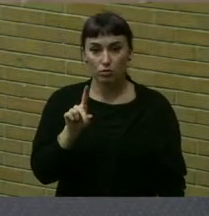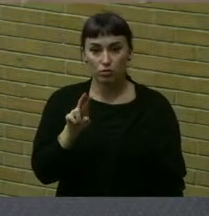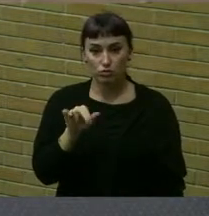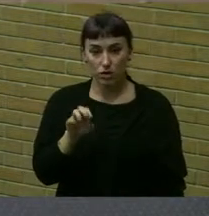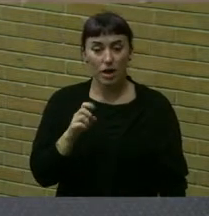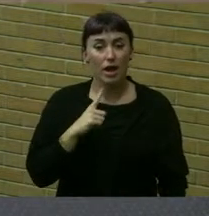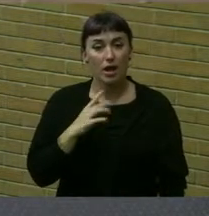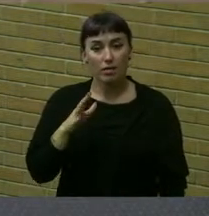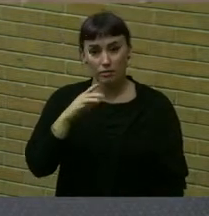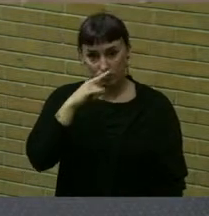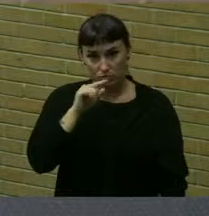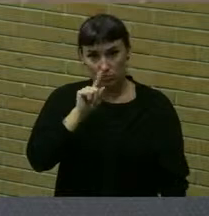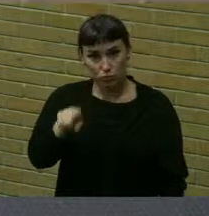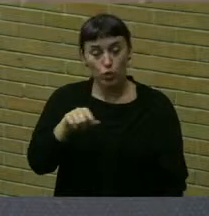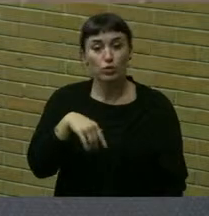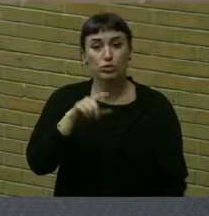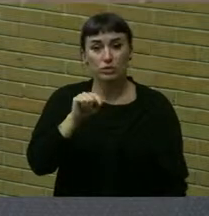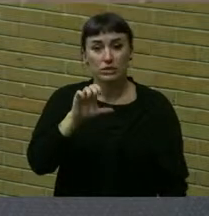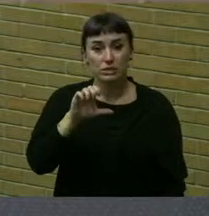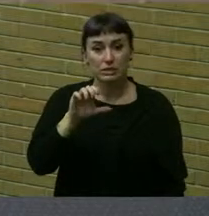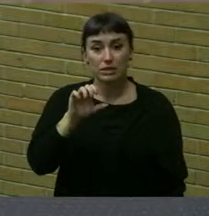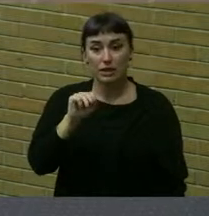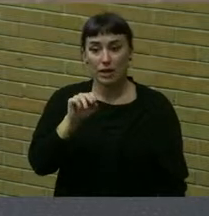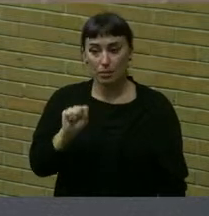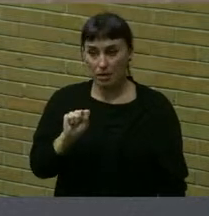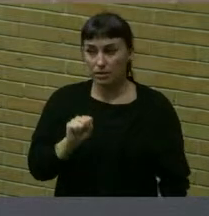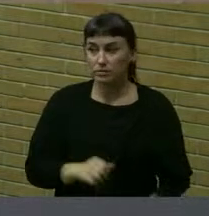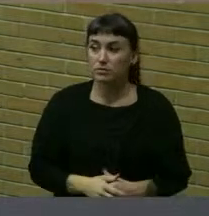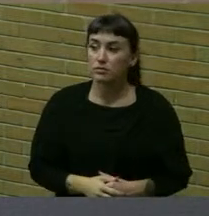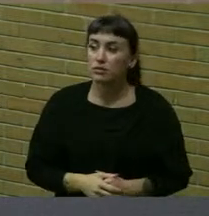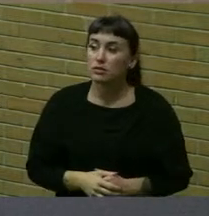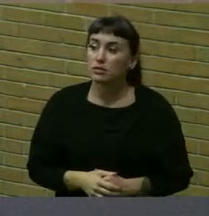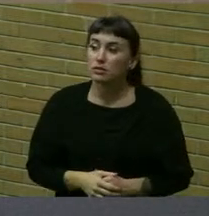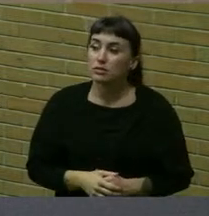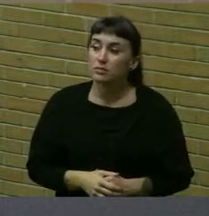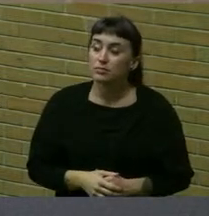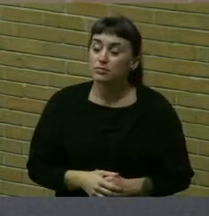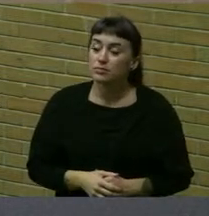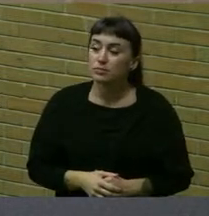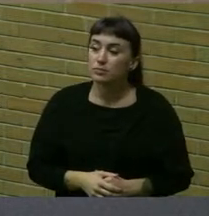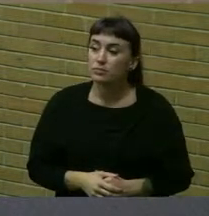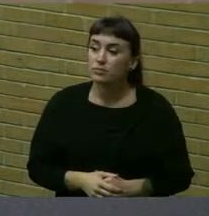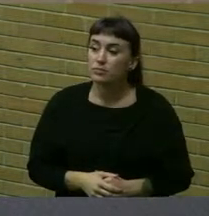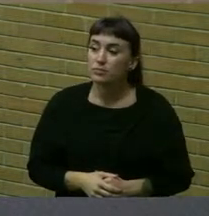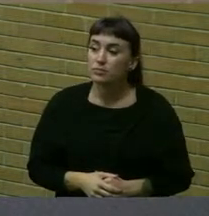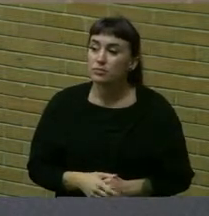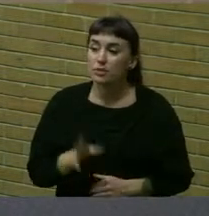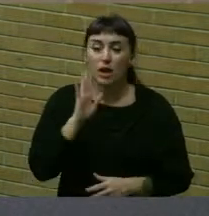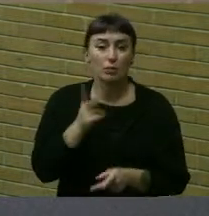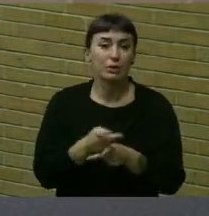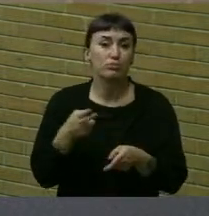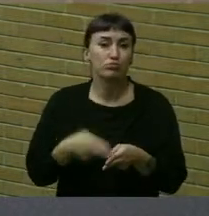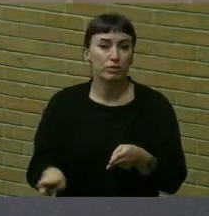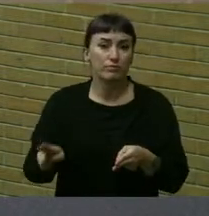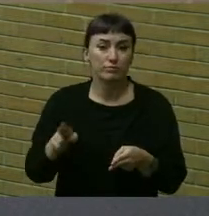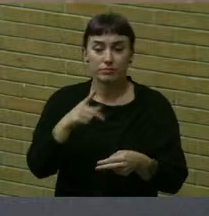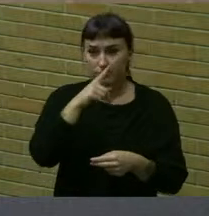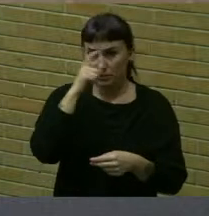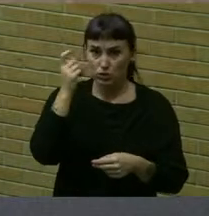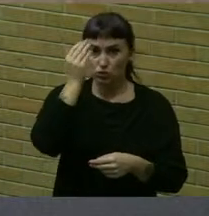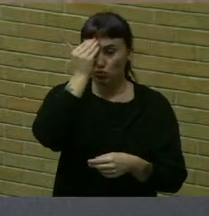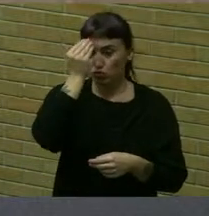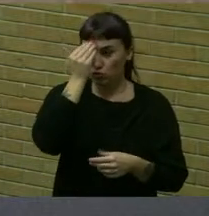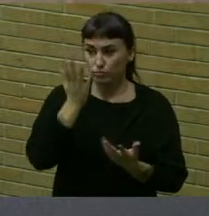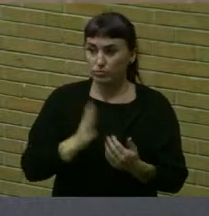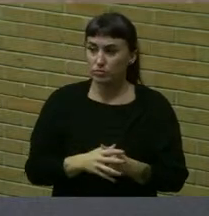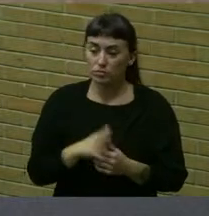TCMS, same school as some of our guests today. And I'm going to keep this brief because you all, you know all the